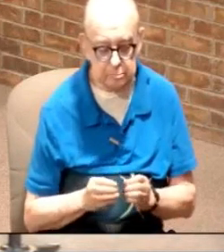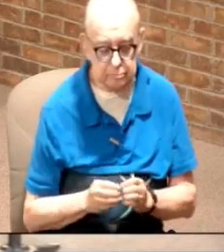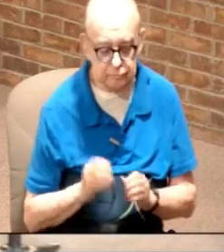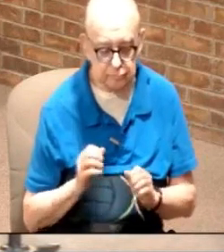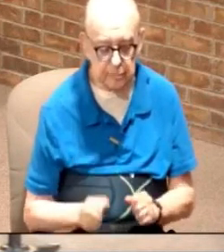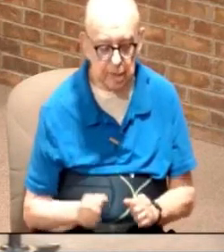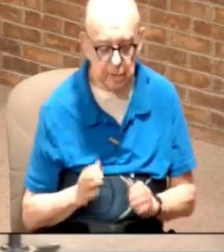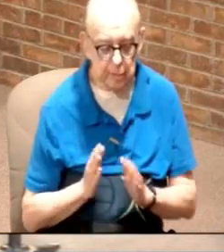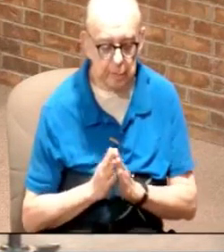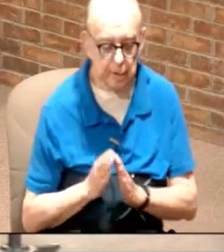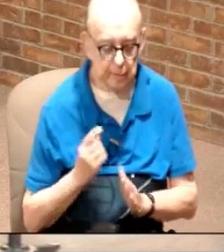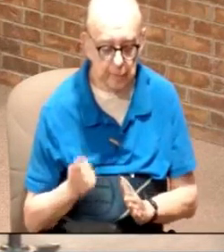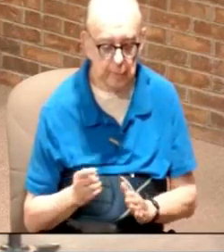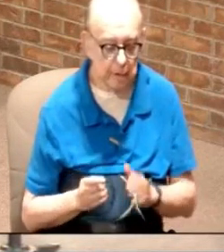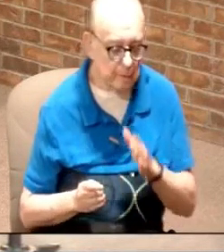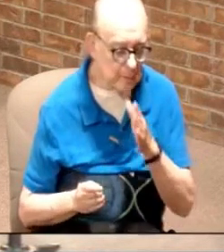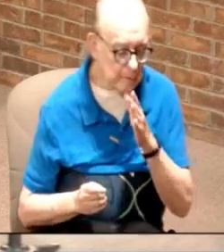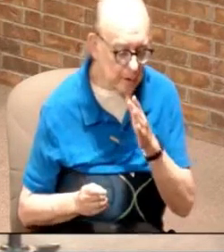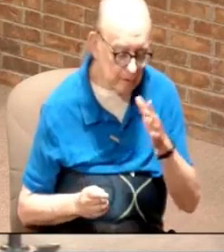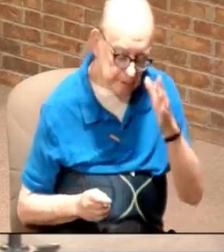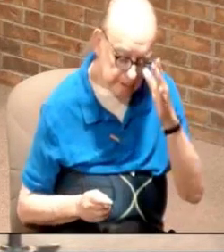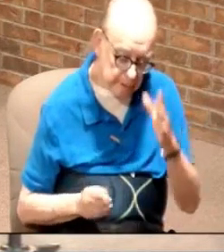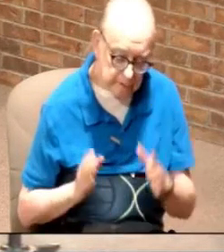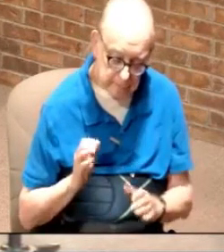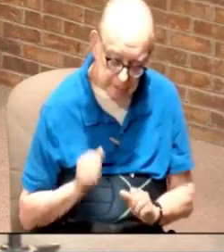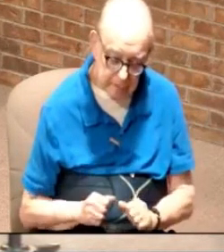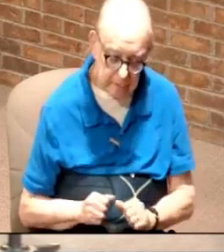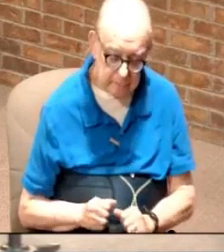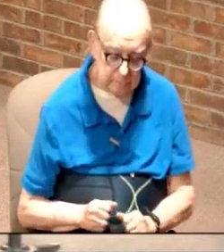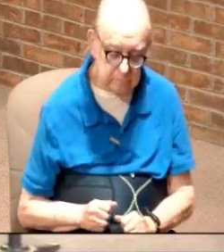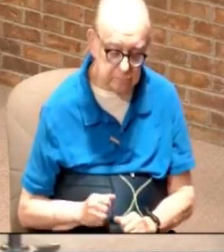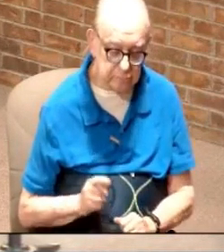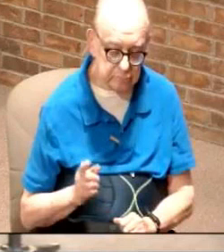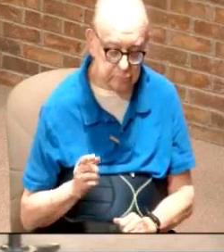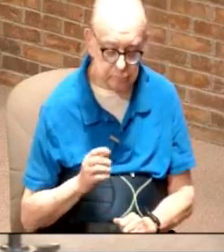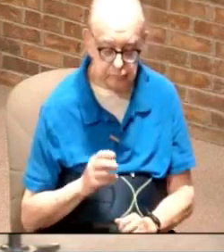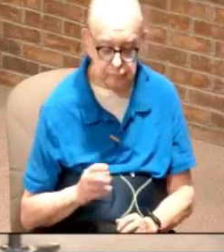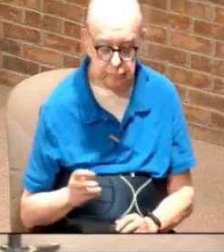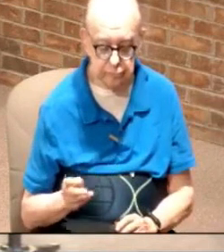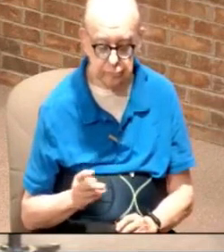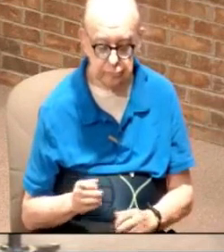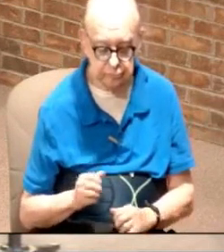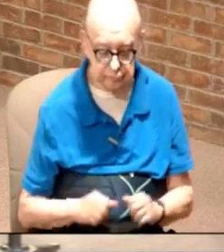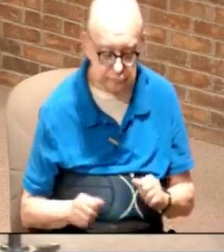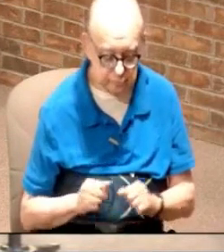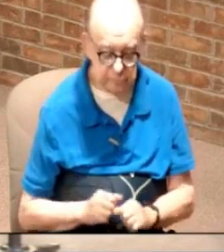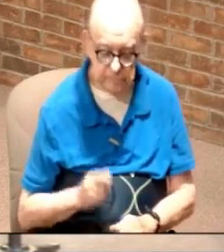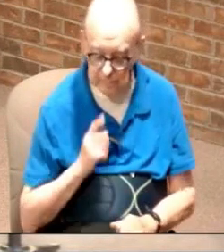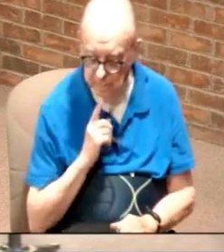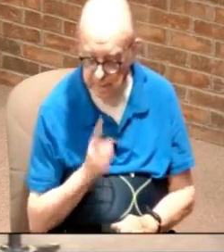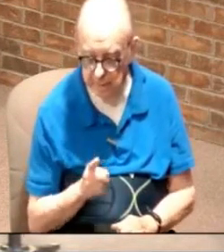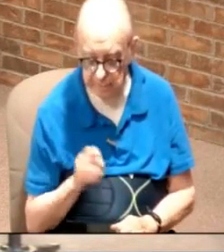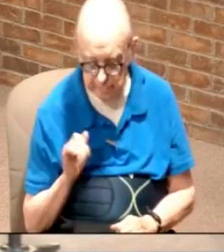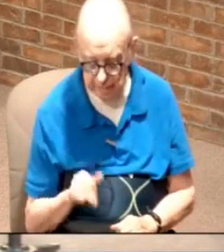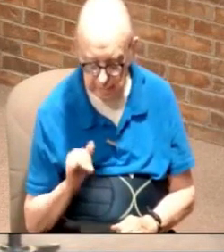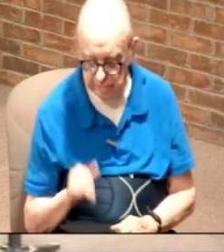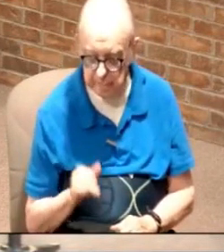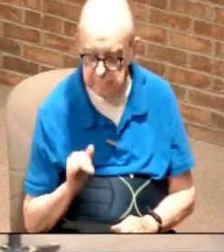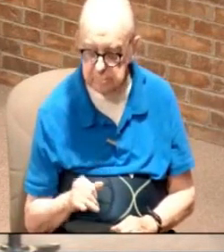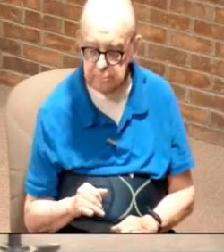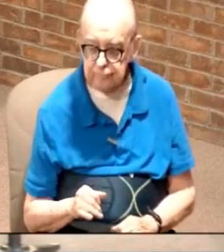but can you pray for my mom my dad they're really struggling right now I say absolutely absolutely